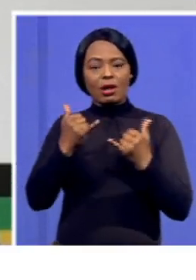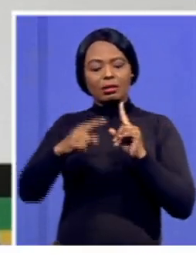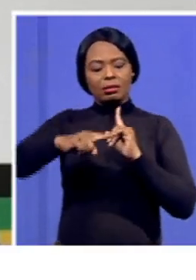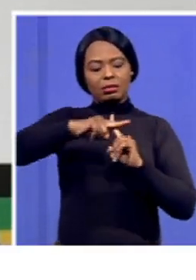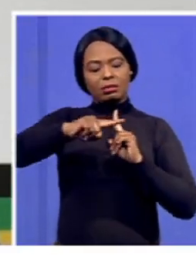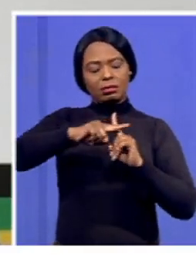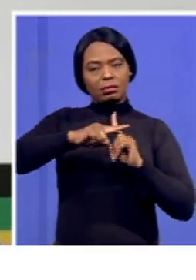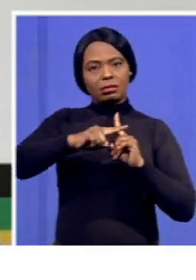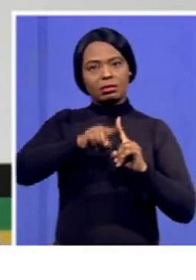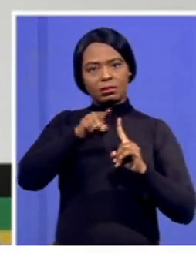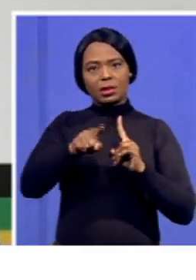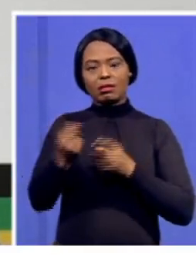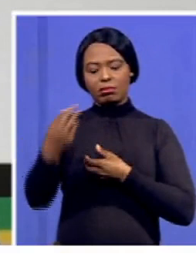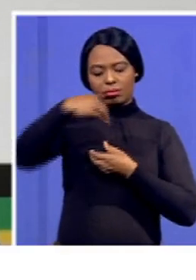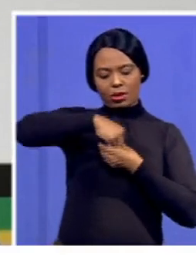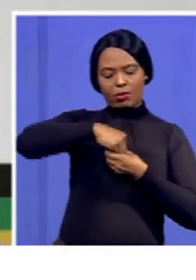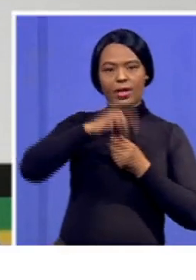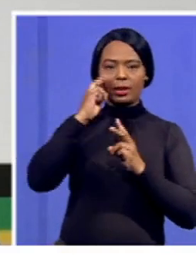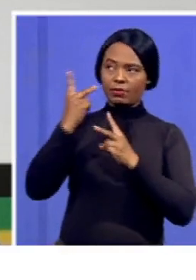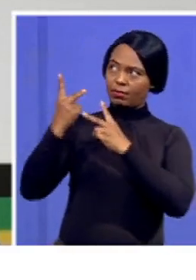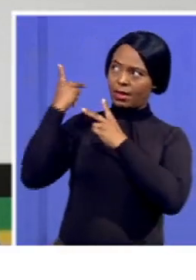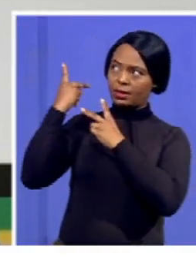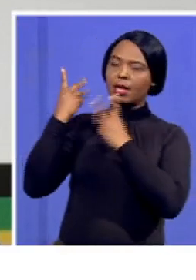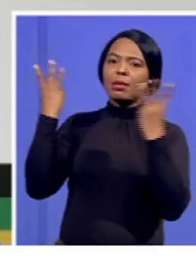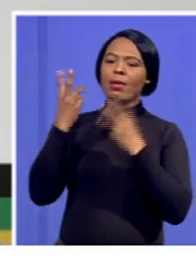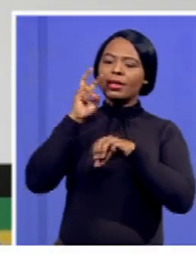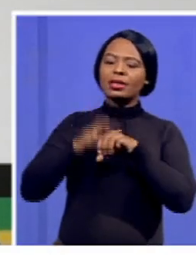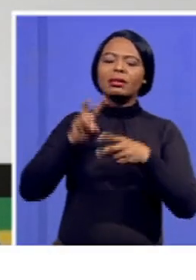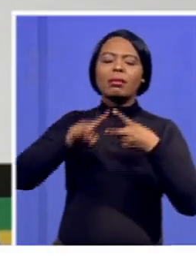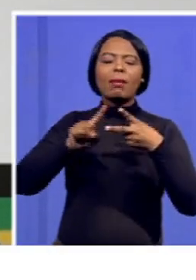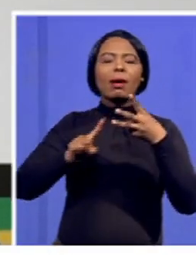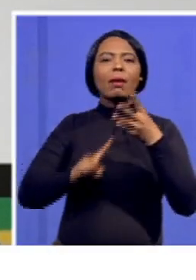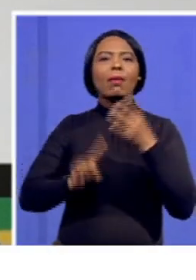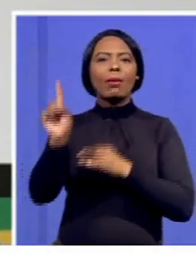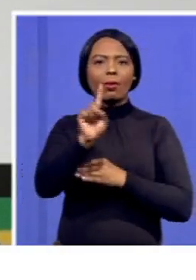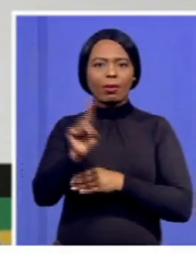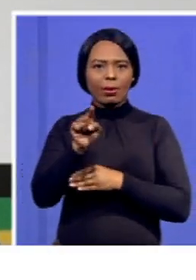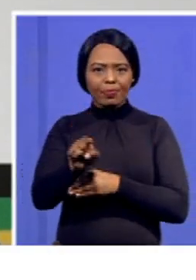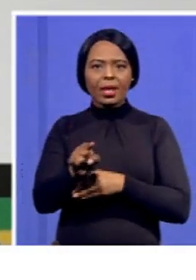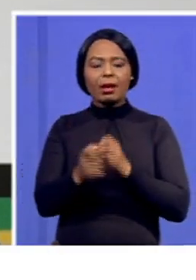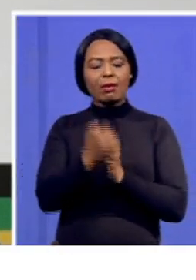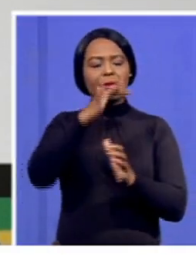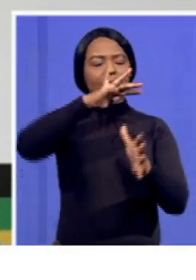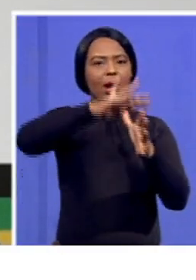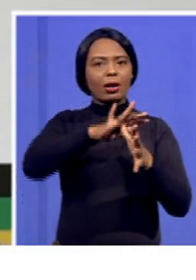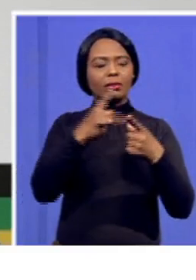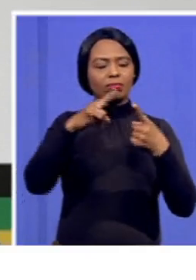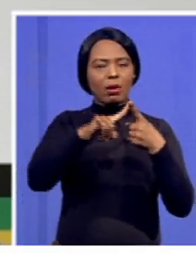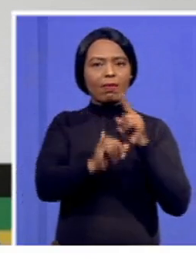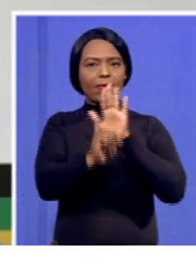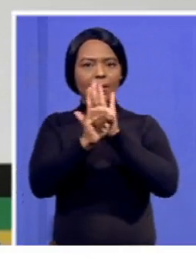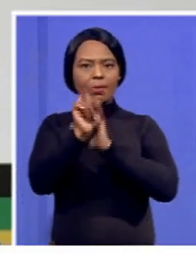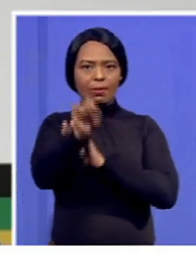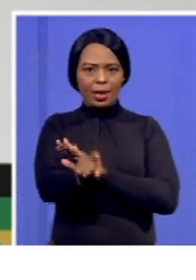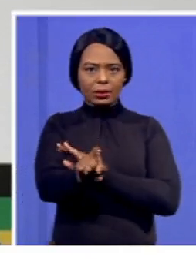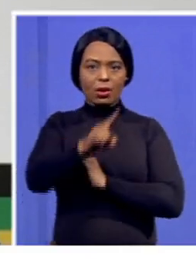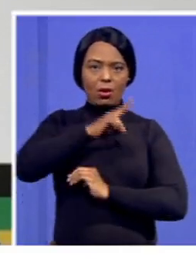reflect the needs of our people. Through democratic discussion, we must identify priority goals which we wish to achieve